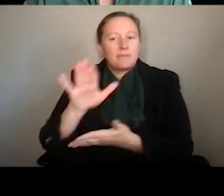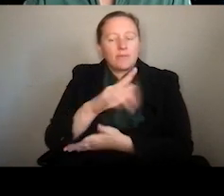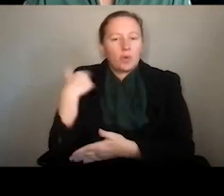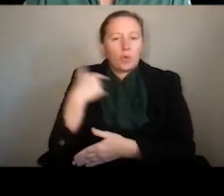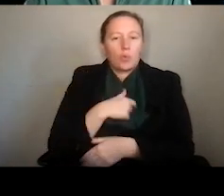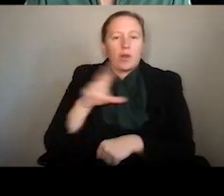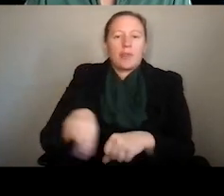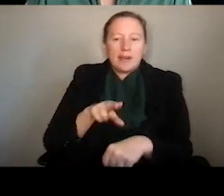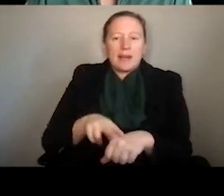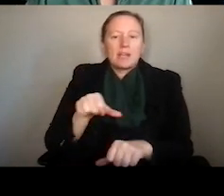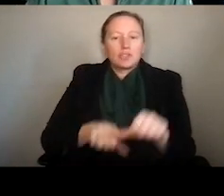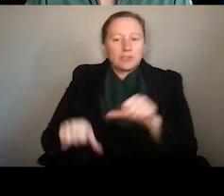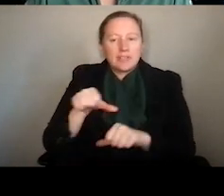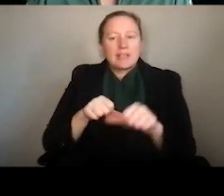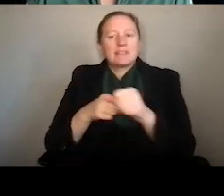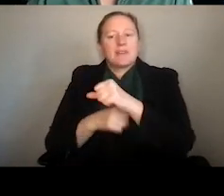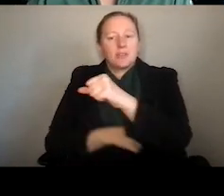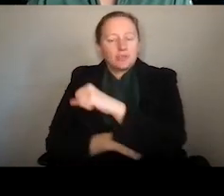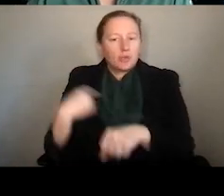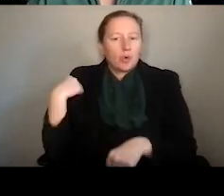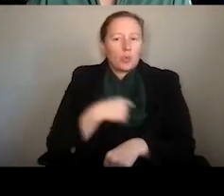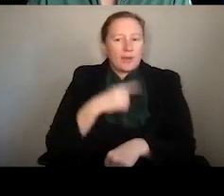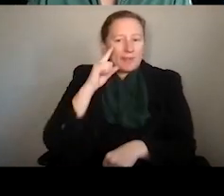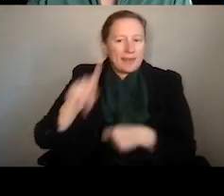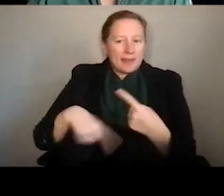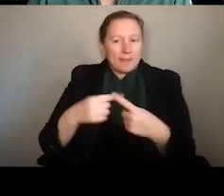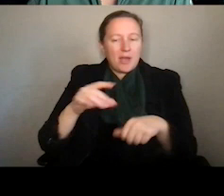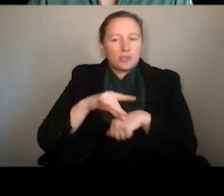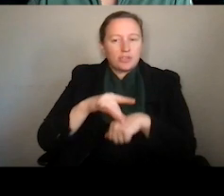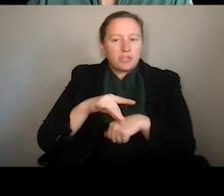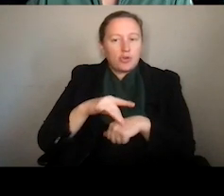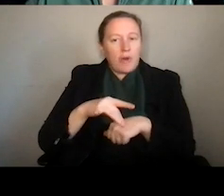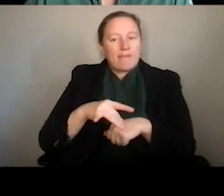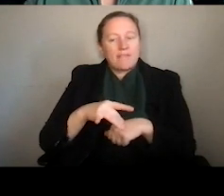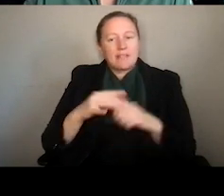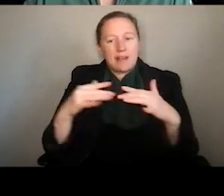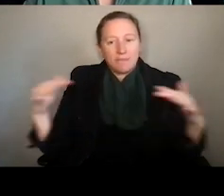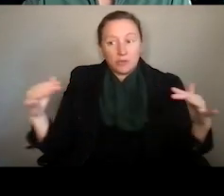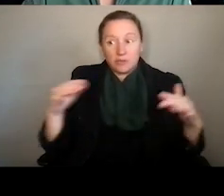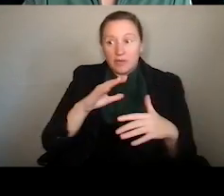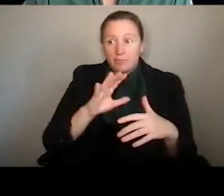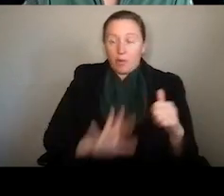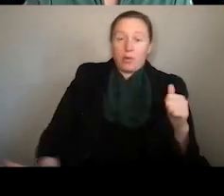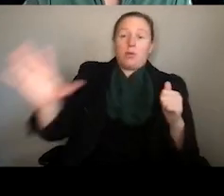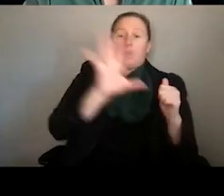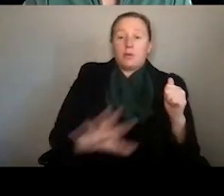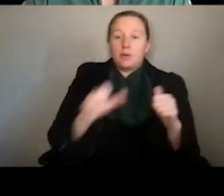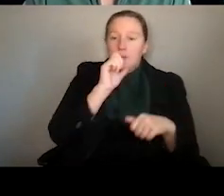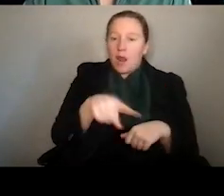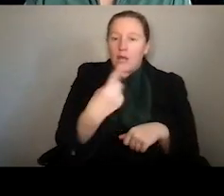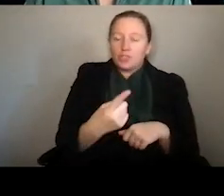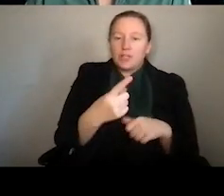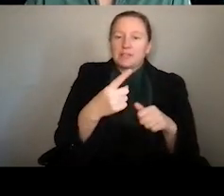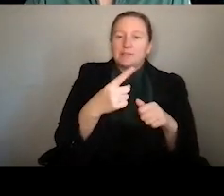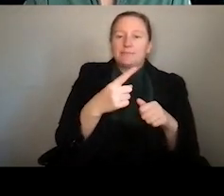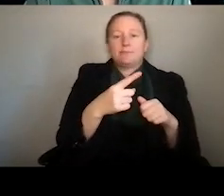Science Foundation, and so we think a lot about geographic diversity. Are we funding the whole nation? We want to fund not just senior PIs